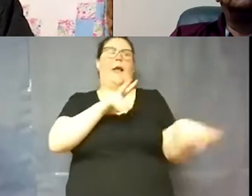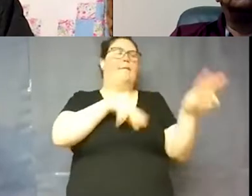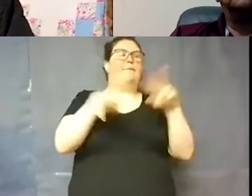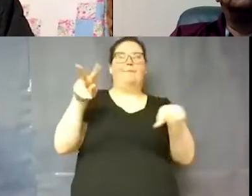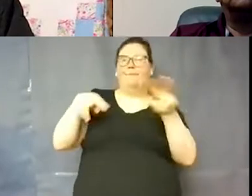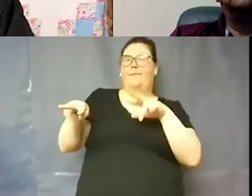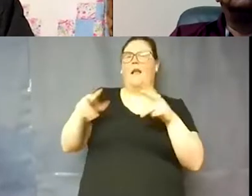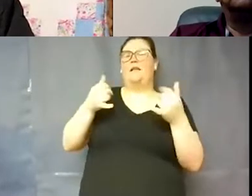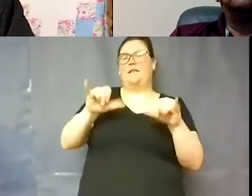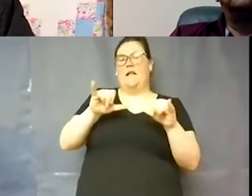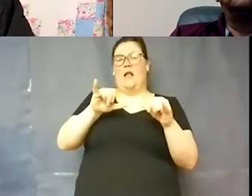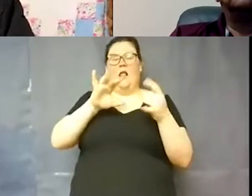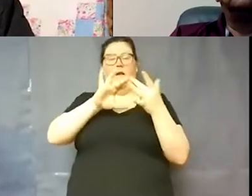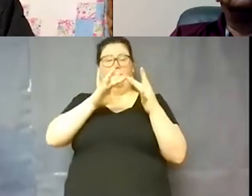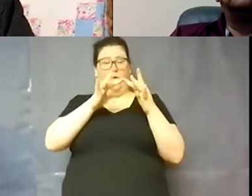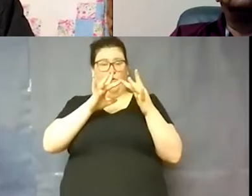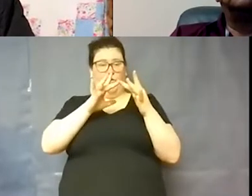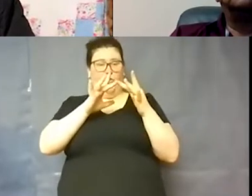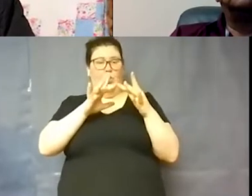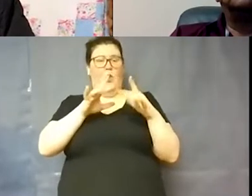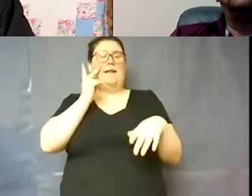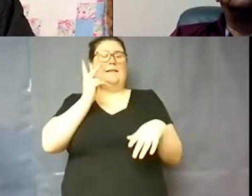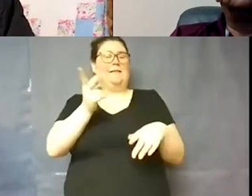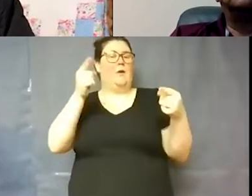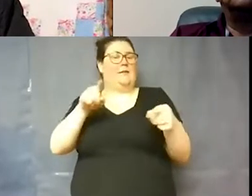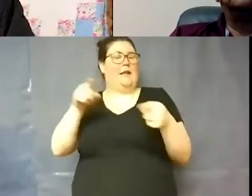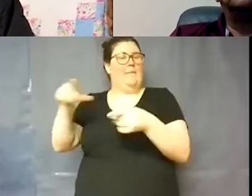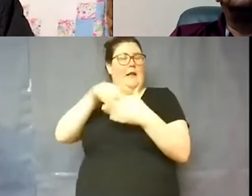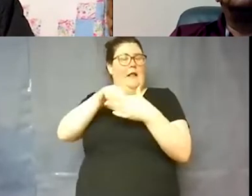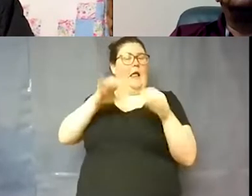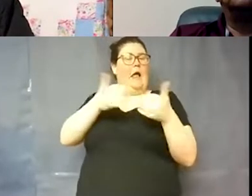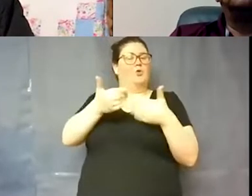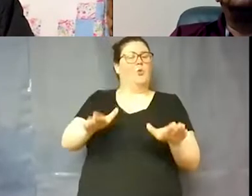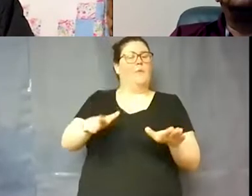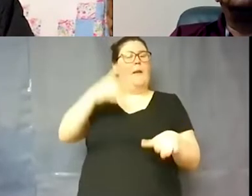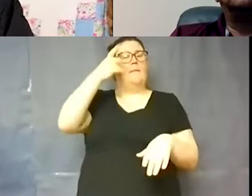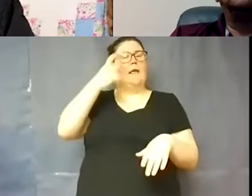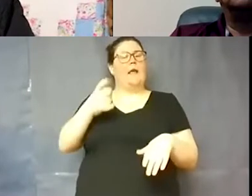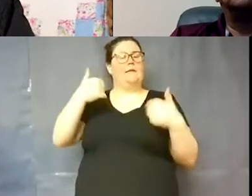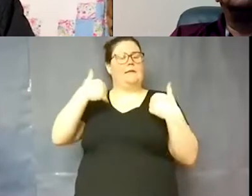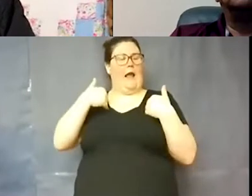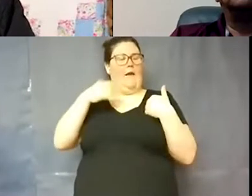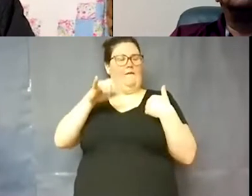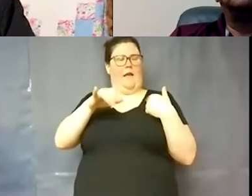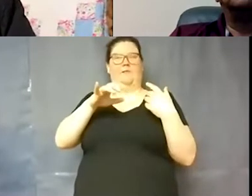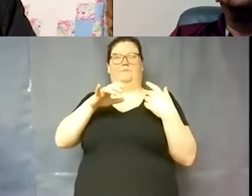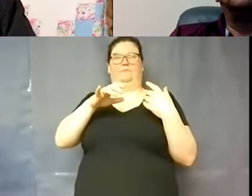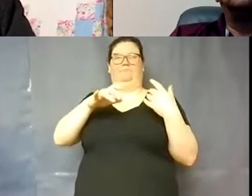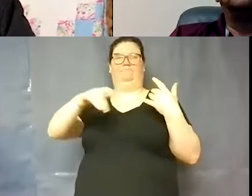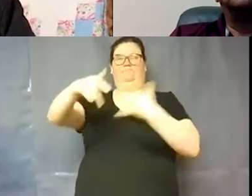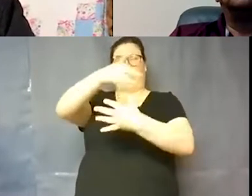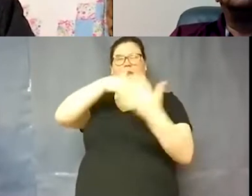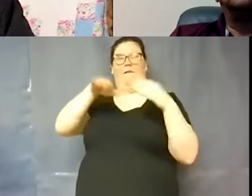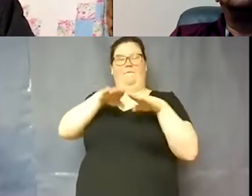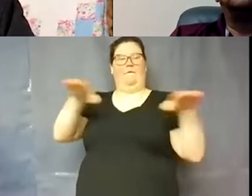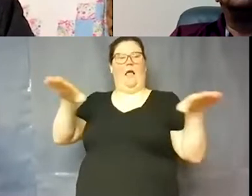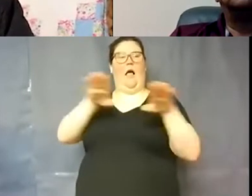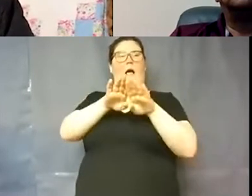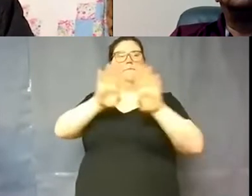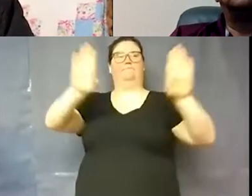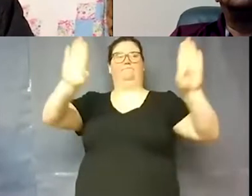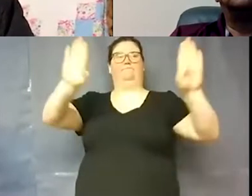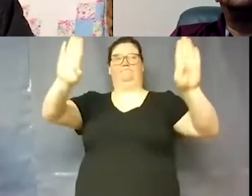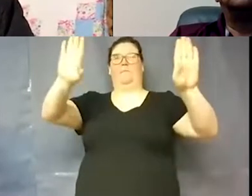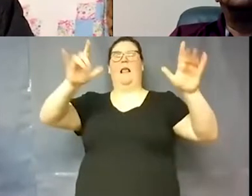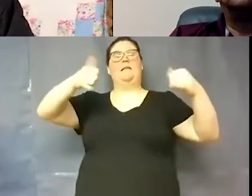and they can see what's going on in the classrooms. Because they have those interactive flat panels, they can still see what's